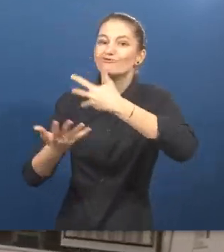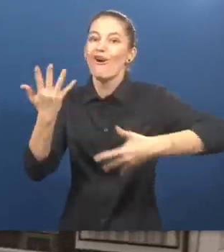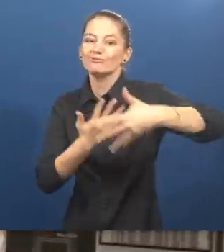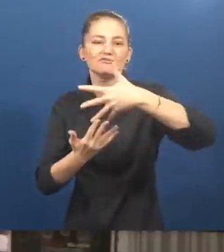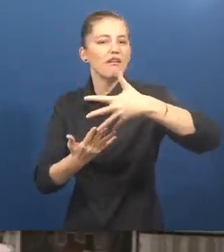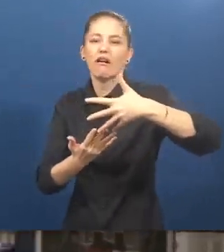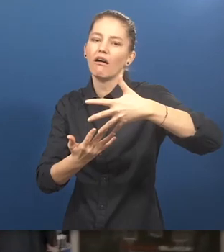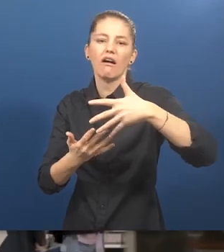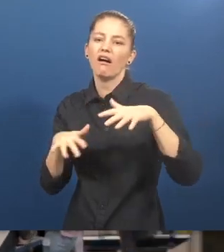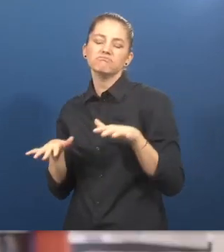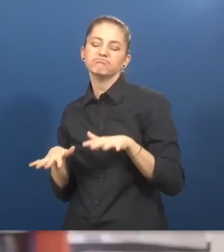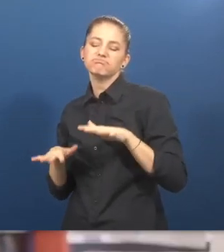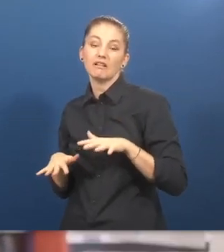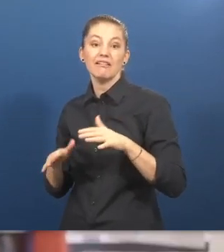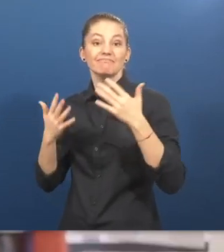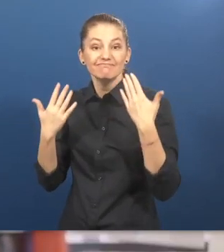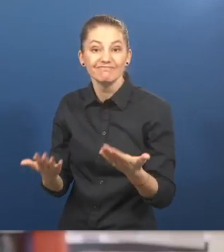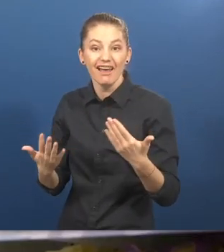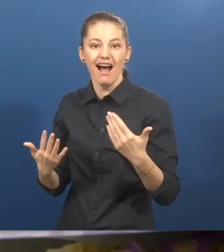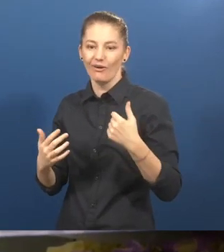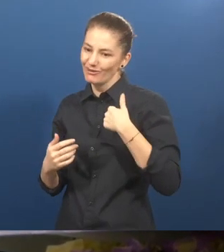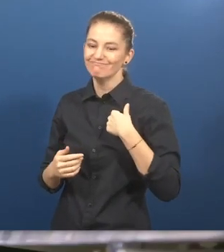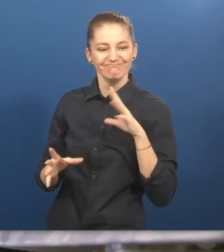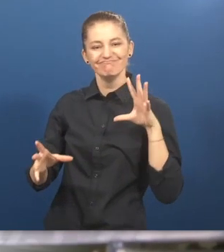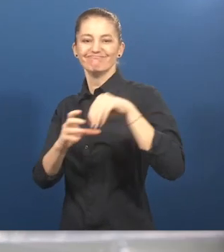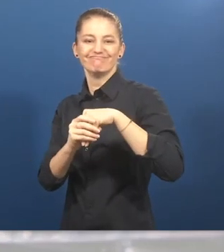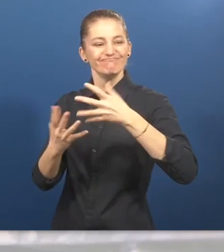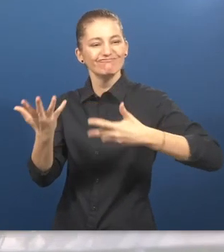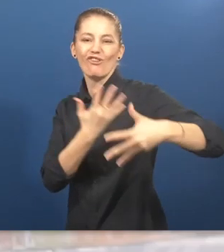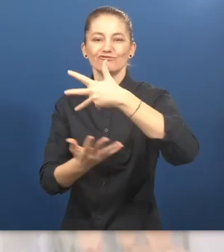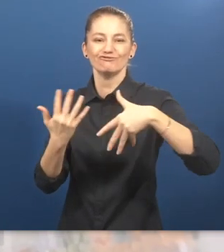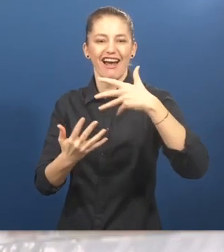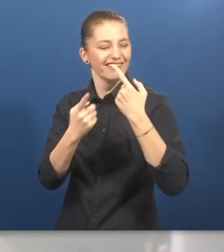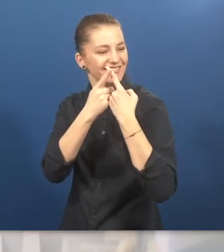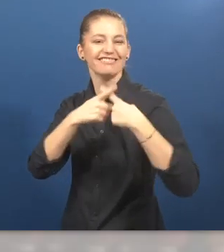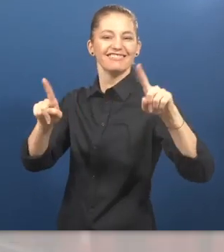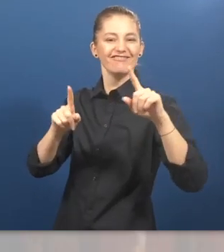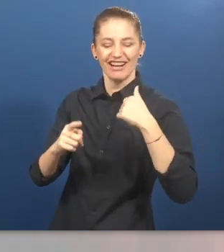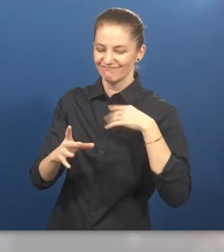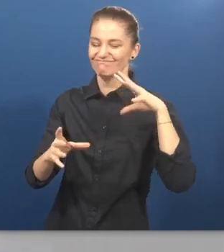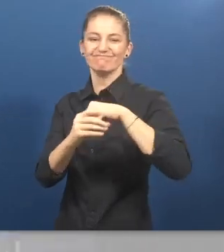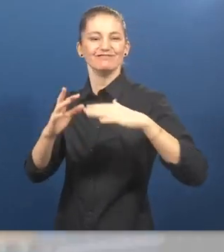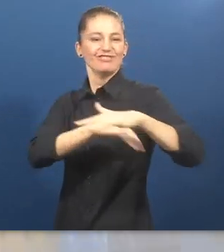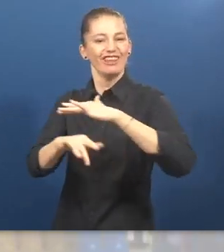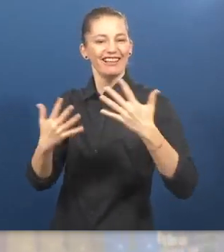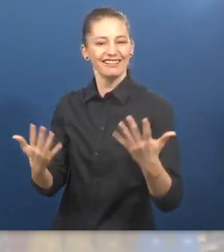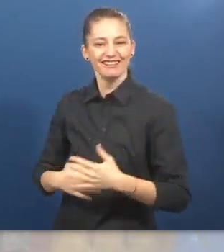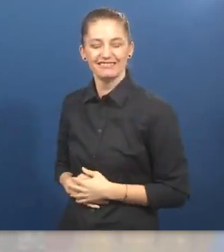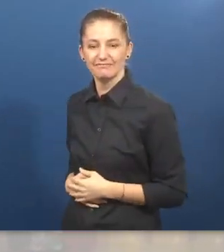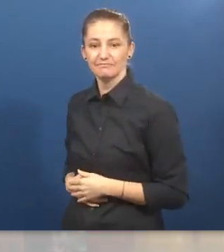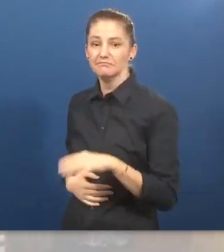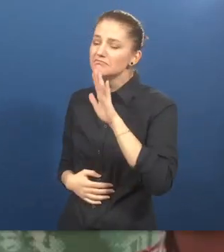a difference, to be a part of the society. How does CLAPJOP work? Annie Sorensen.